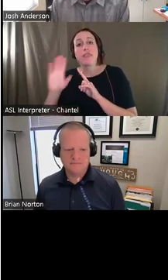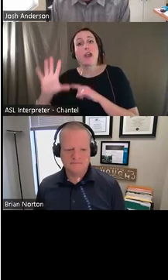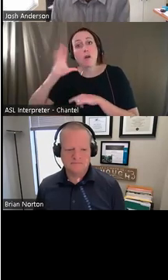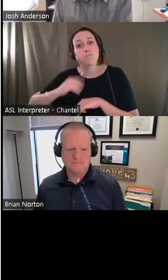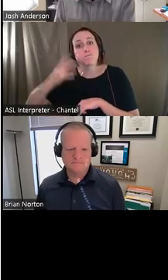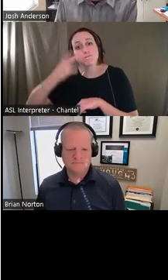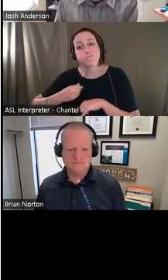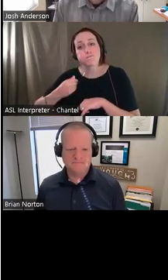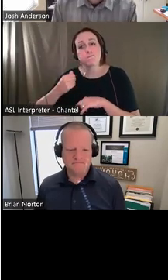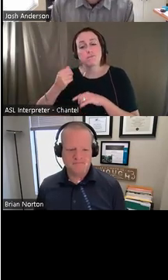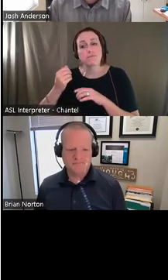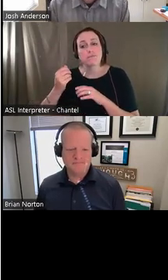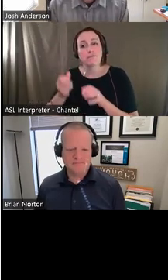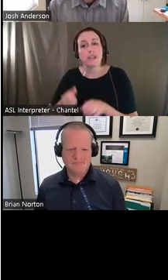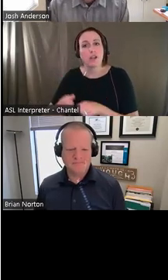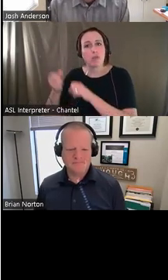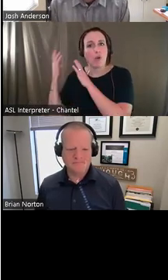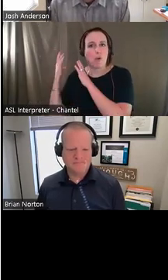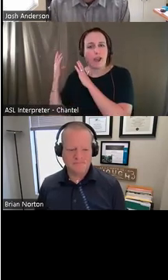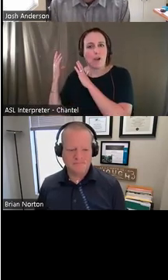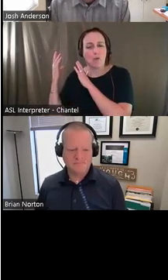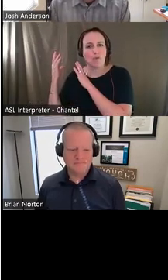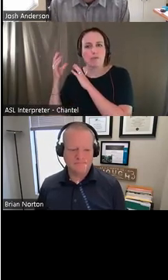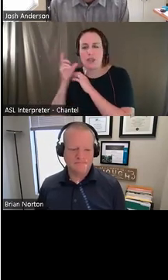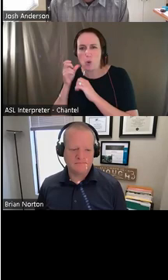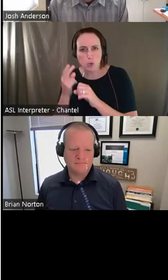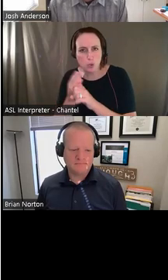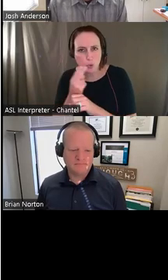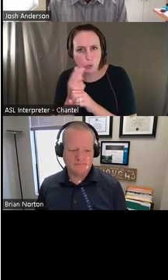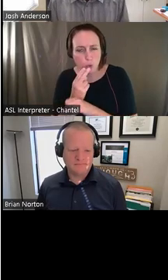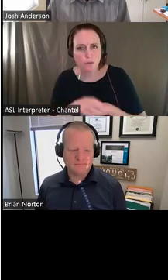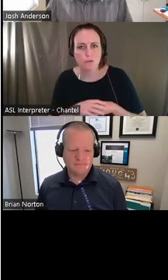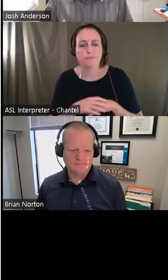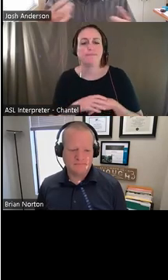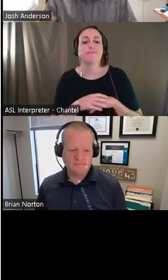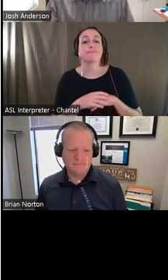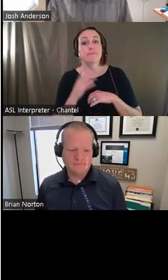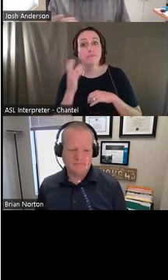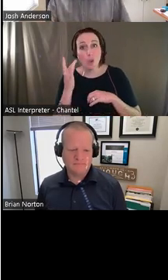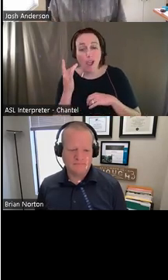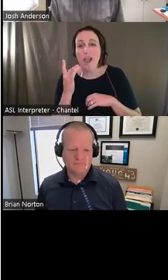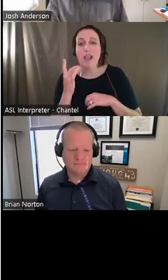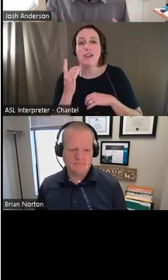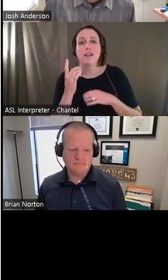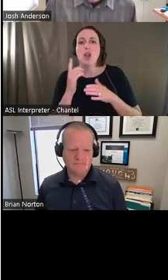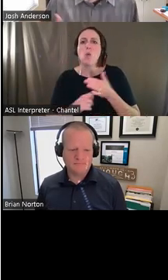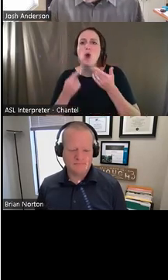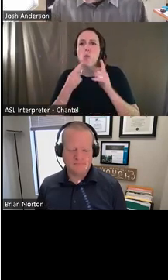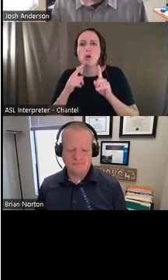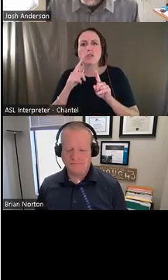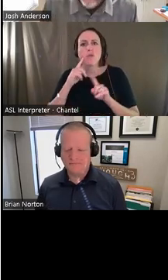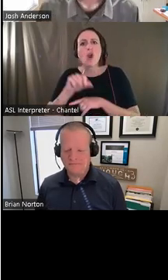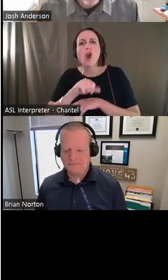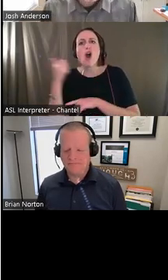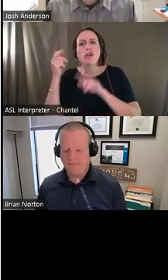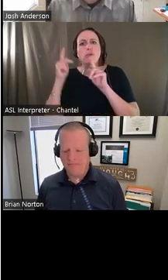of that really matters at the time. Uh, because as Brian said, you know, if you meet one person with one person with a disability, you've met